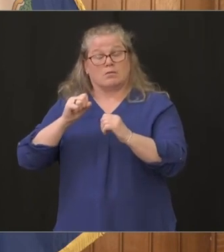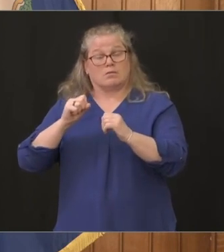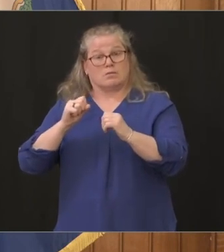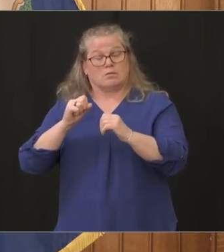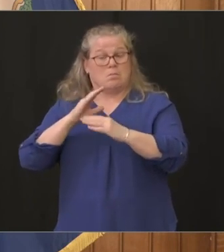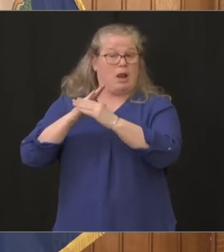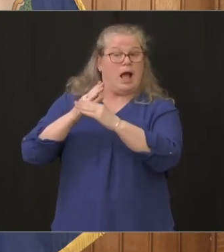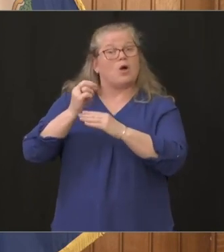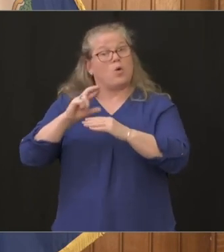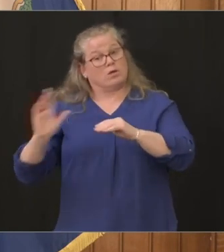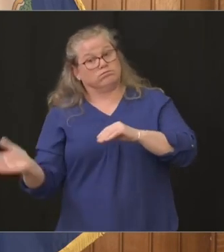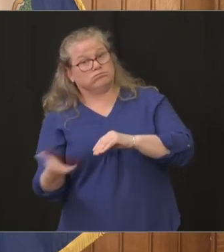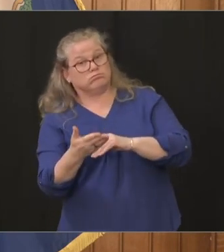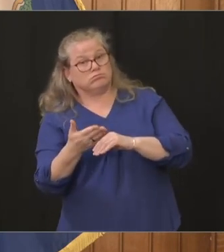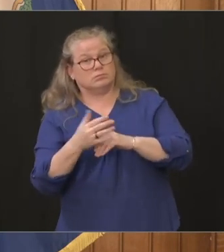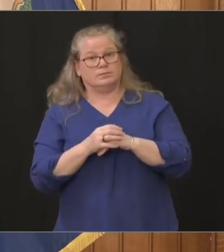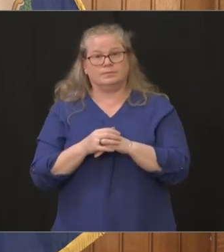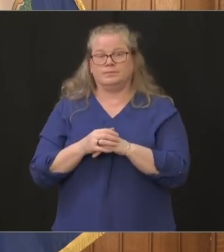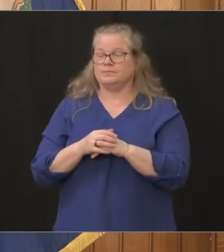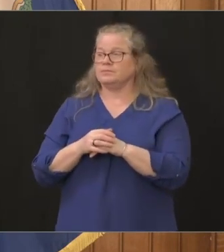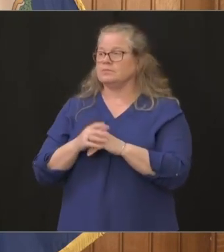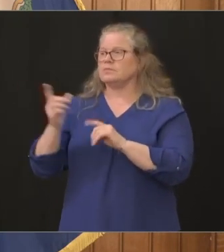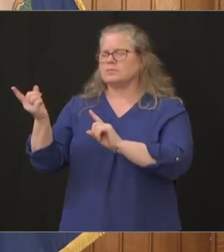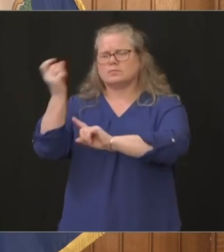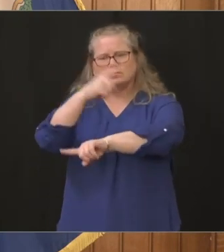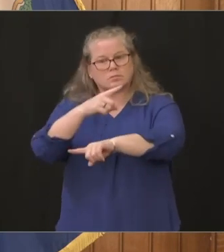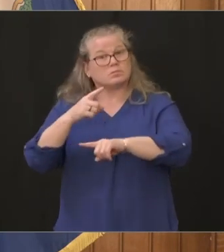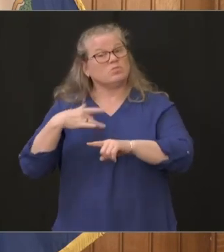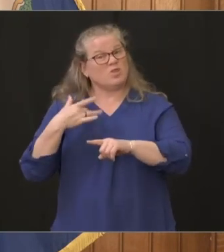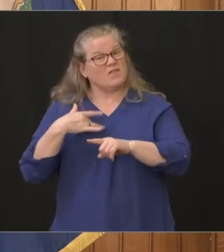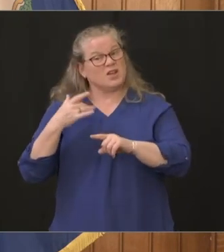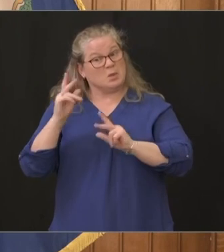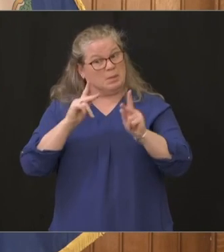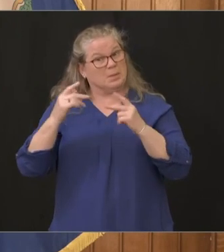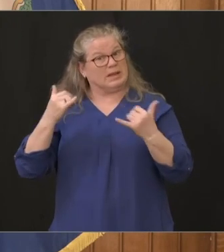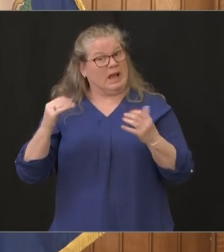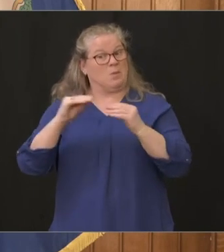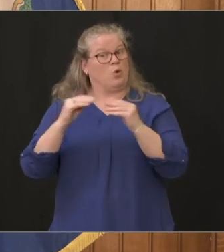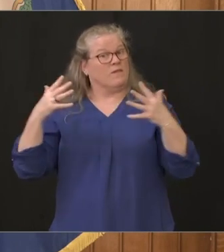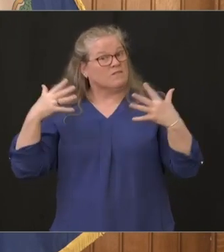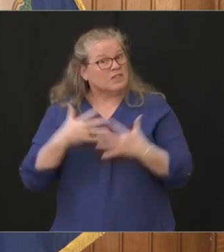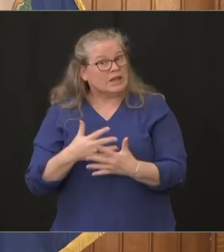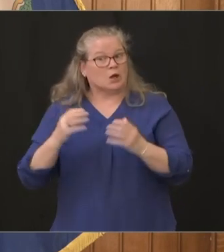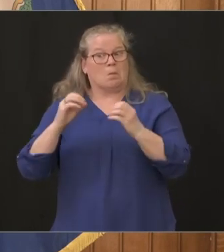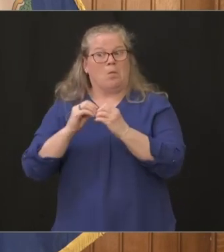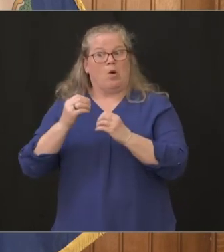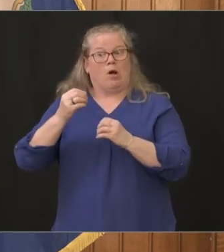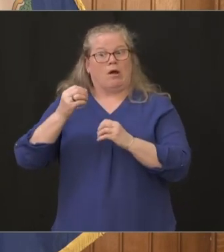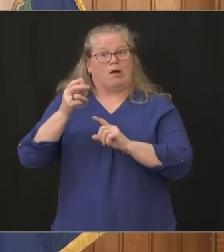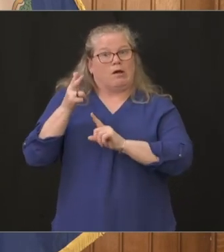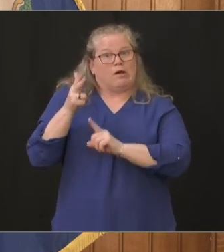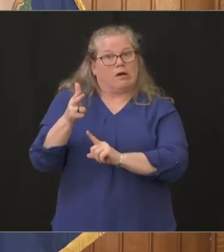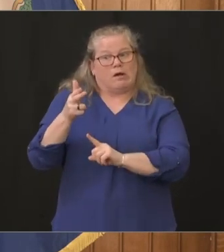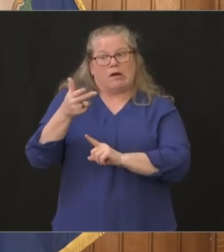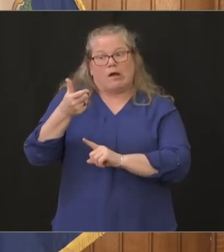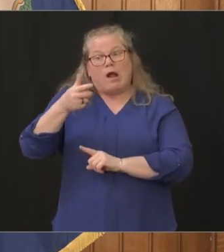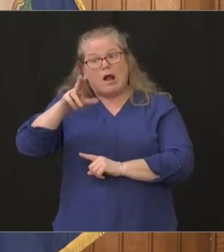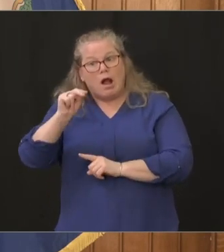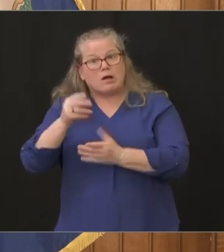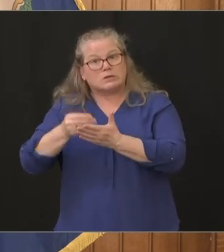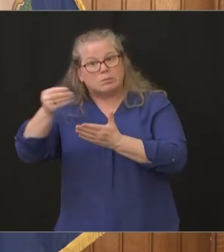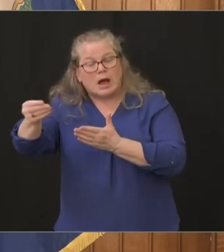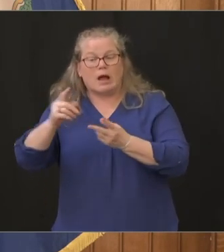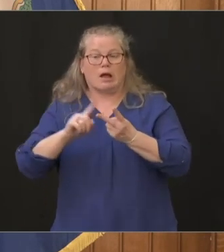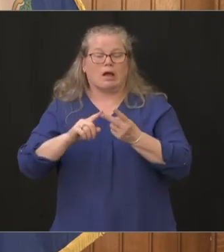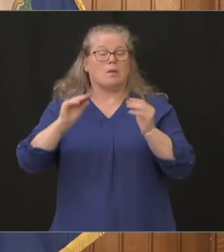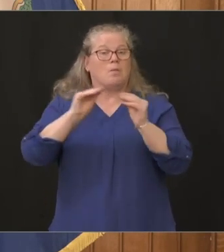you feel there's a lot of fear out there i mean people are buying more guns they're buying more ammunition um do you feel there is